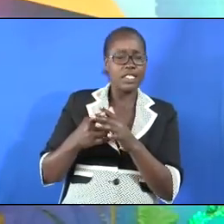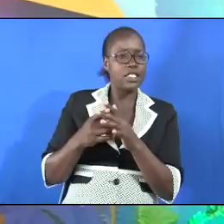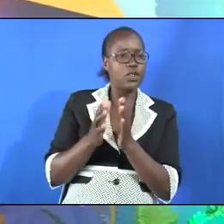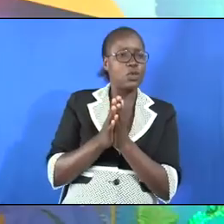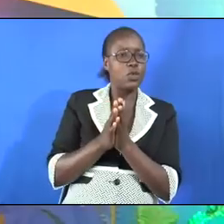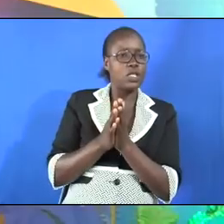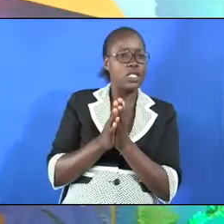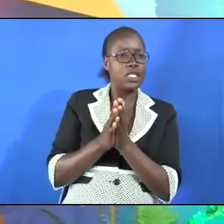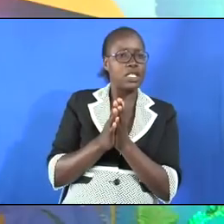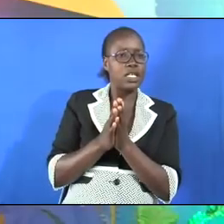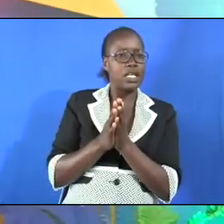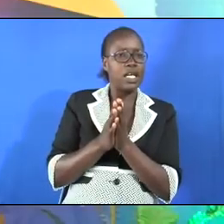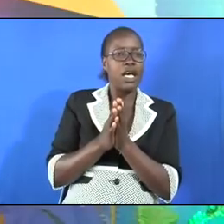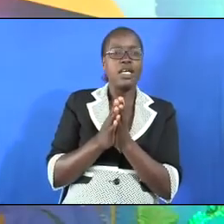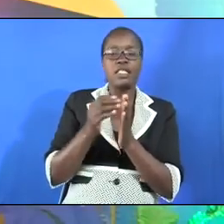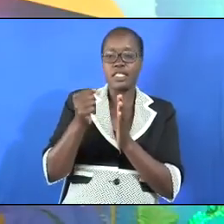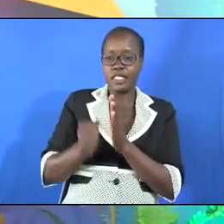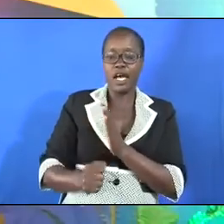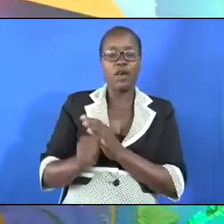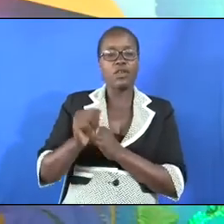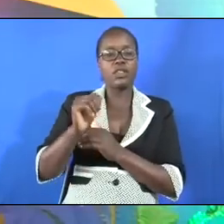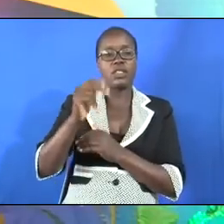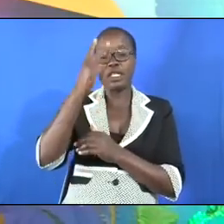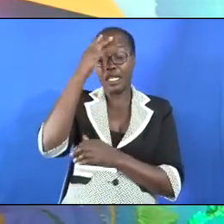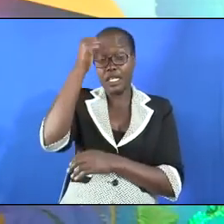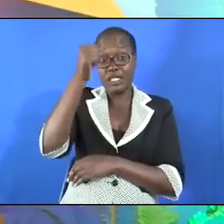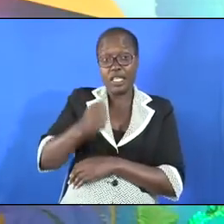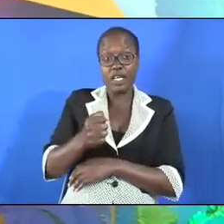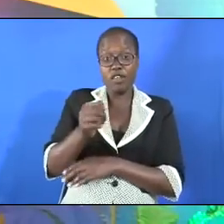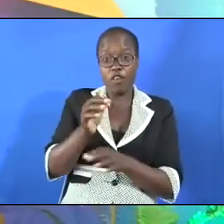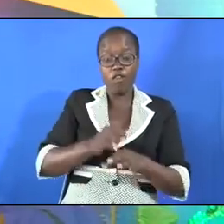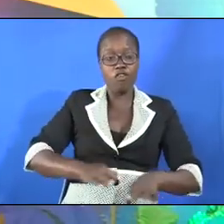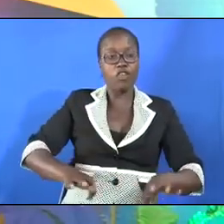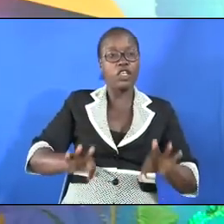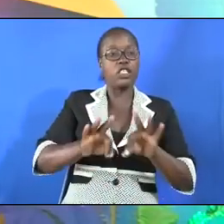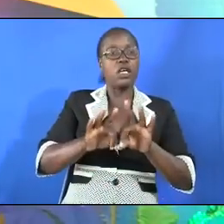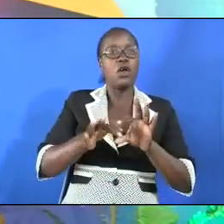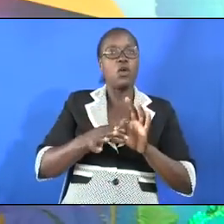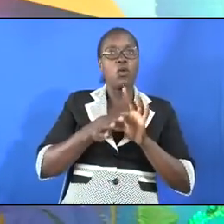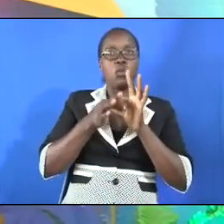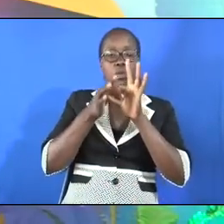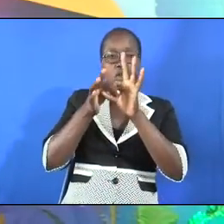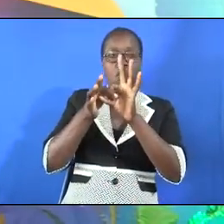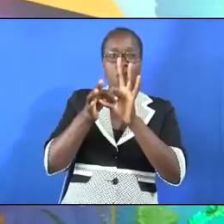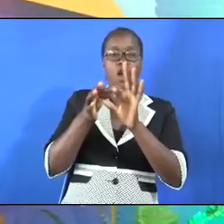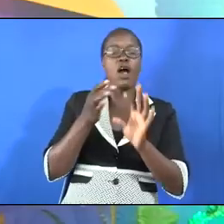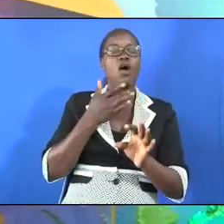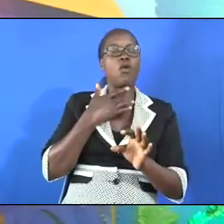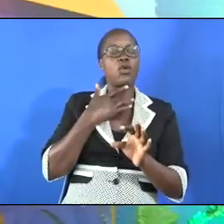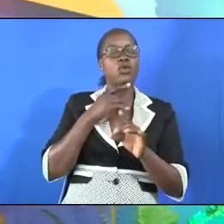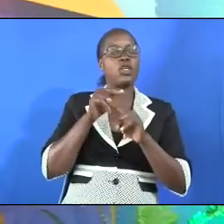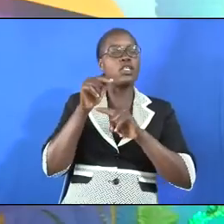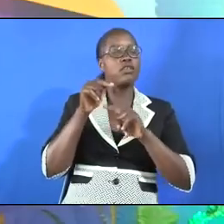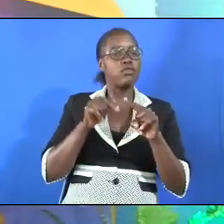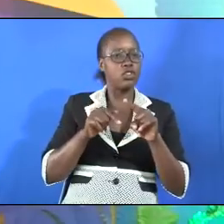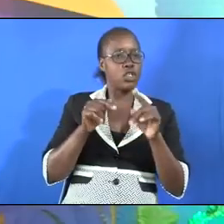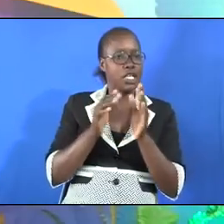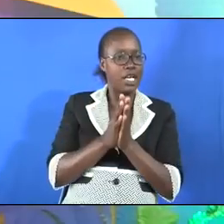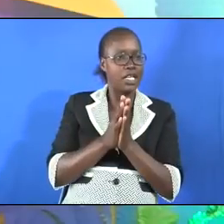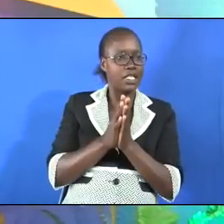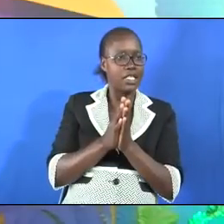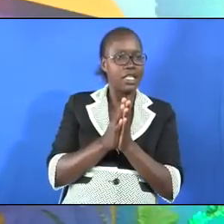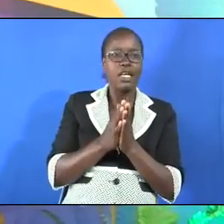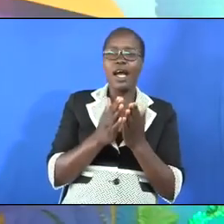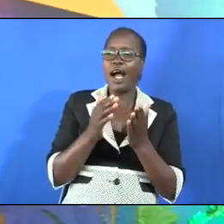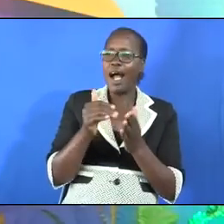the South Nairobi Kajardo field, our own field where we belong, our union, our division, the